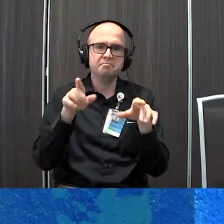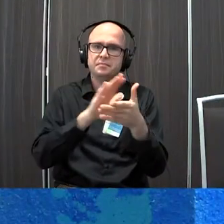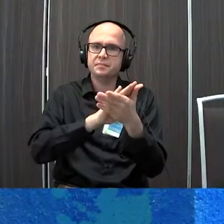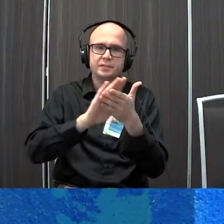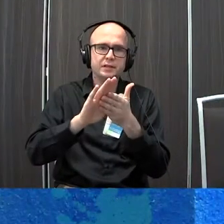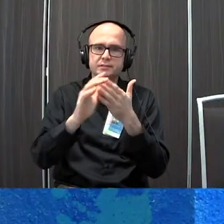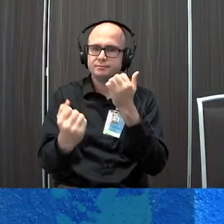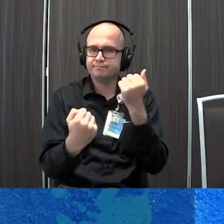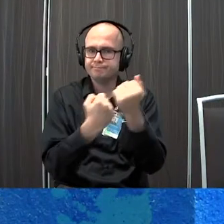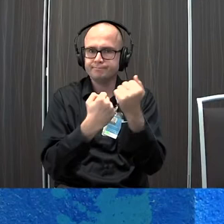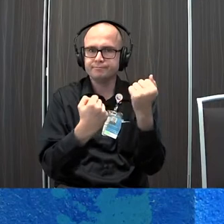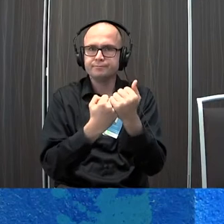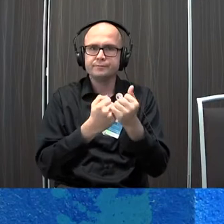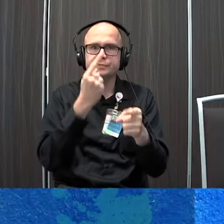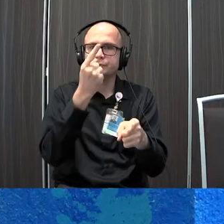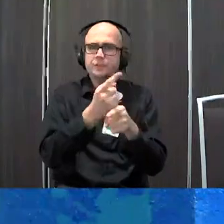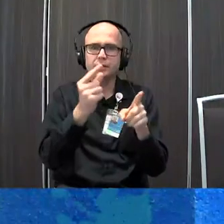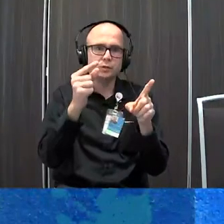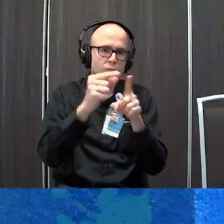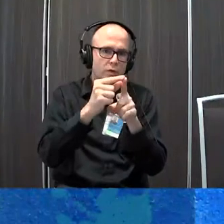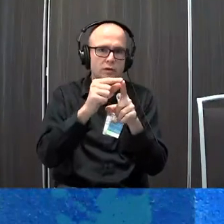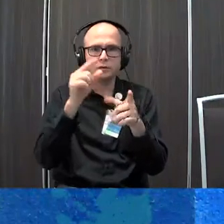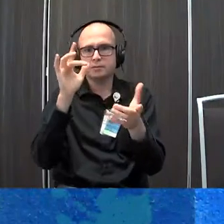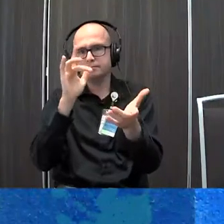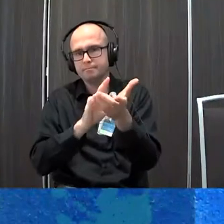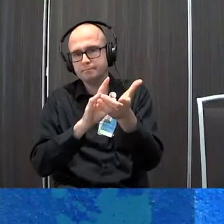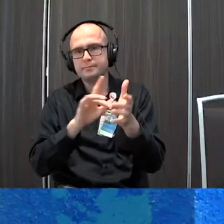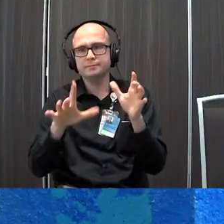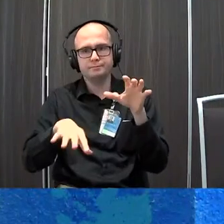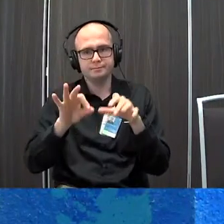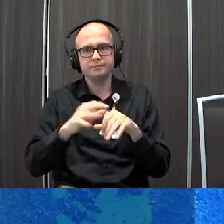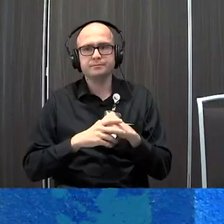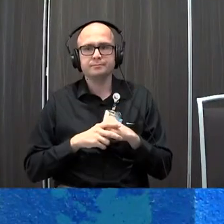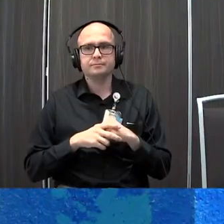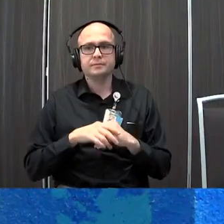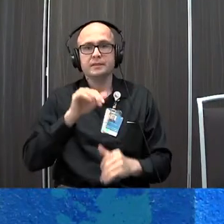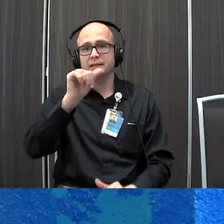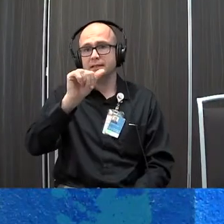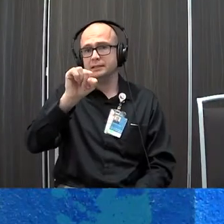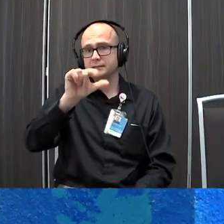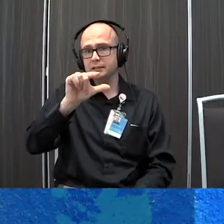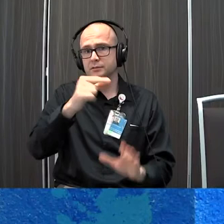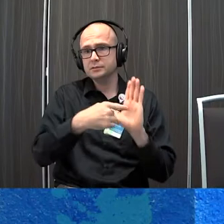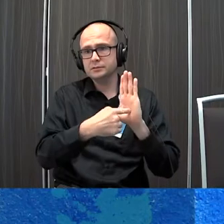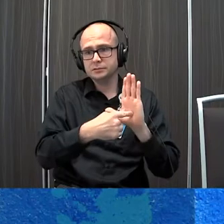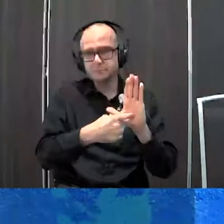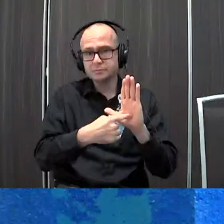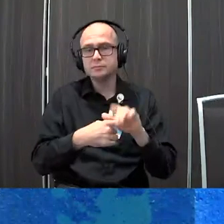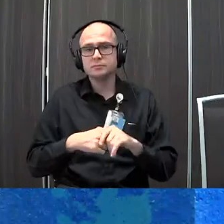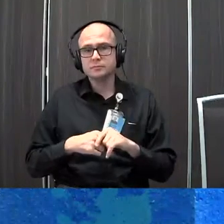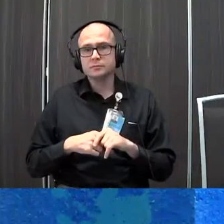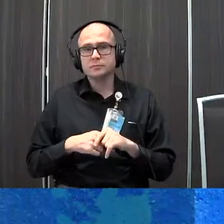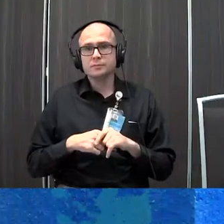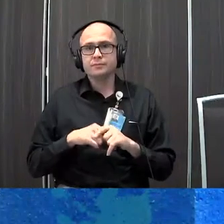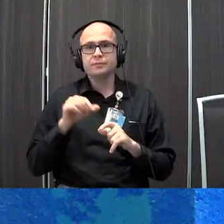reinforcer that the correct word or button was selected ASL symbols and symbol sets have also been